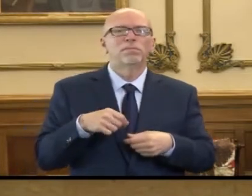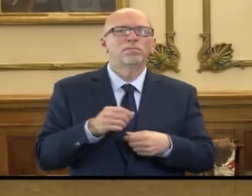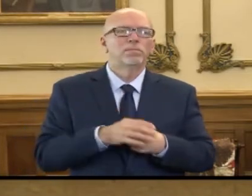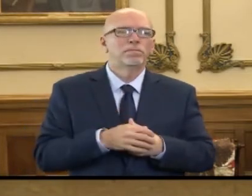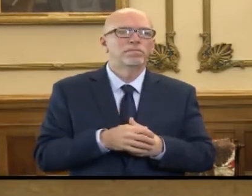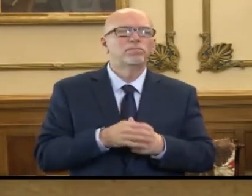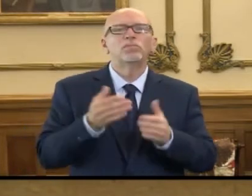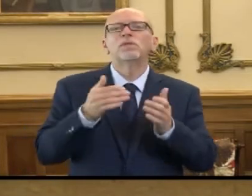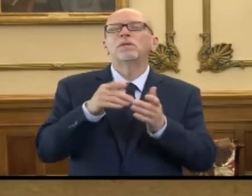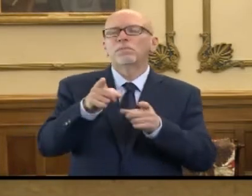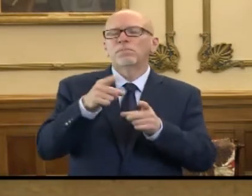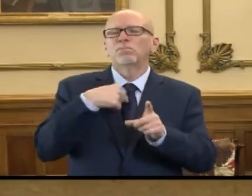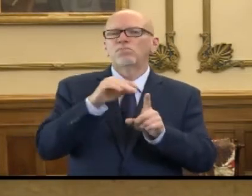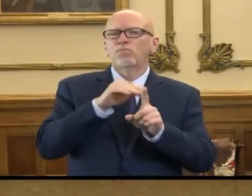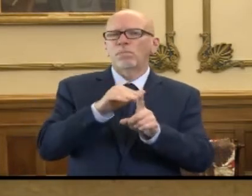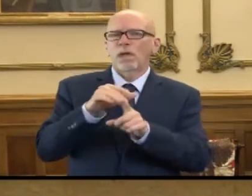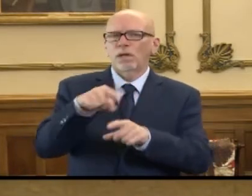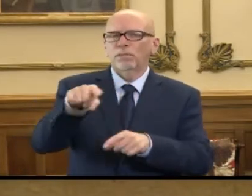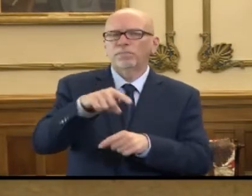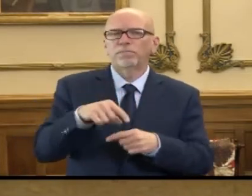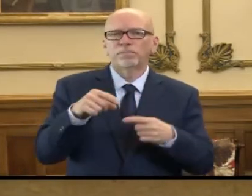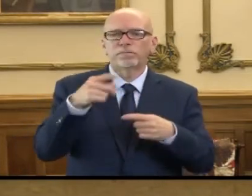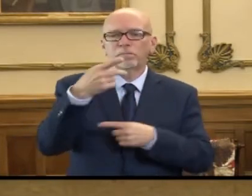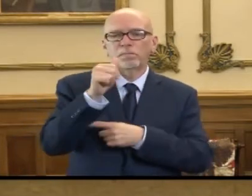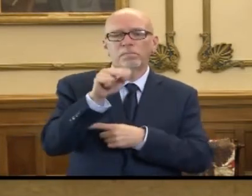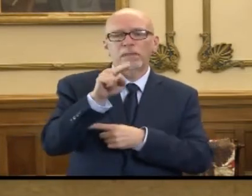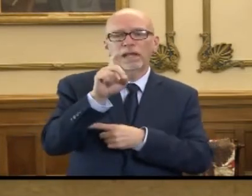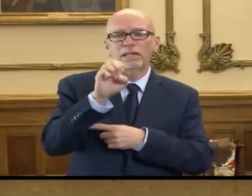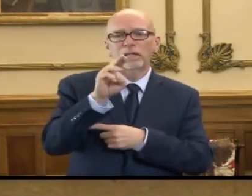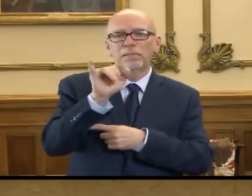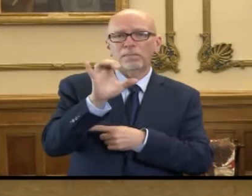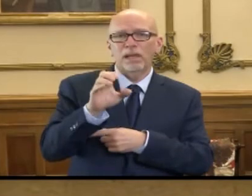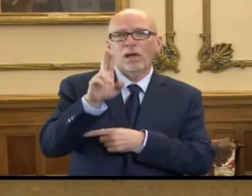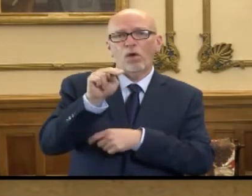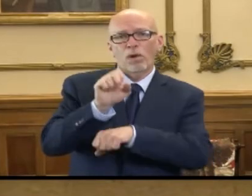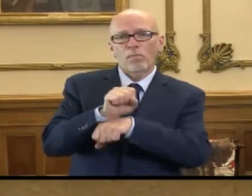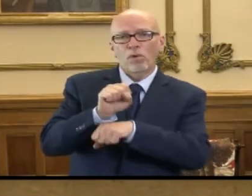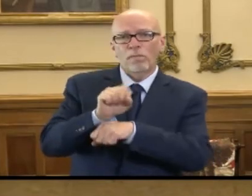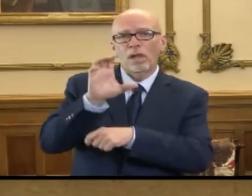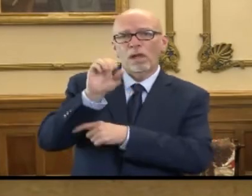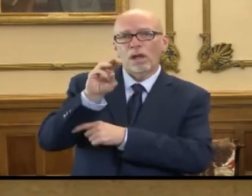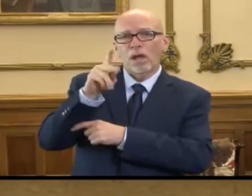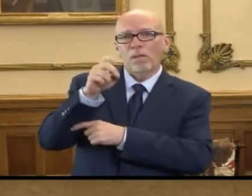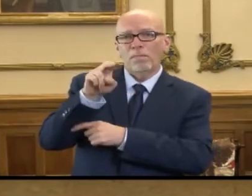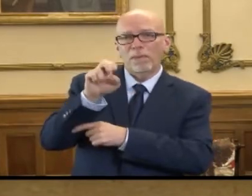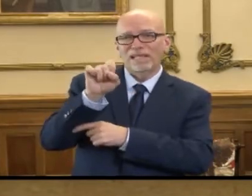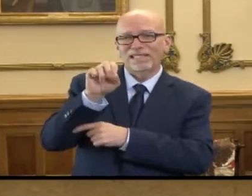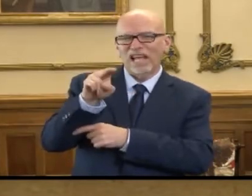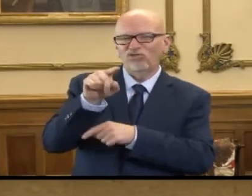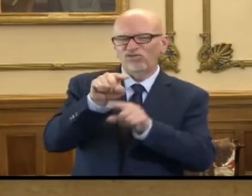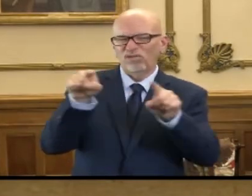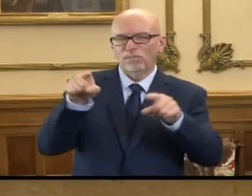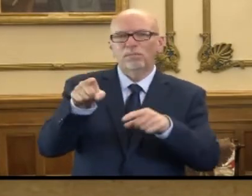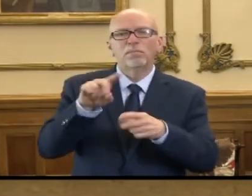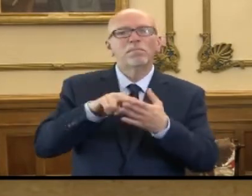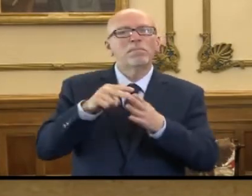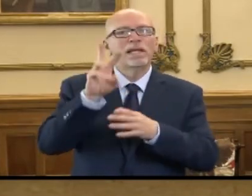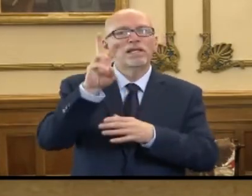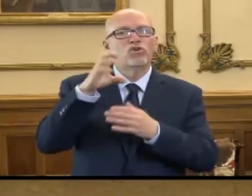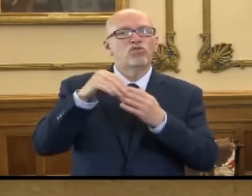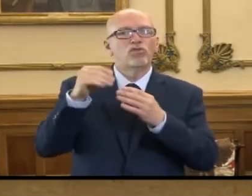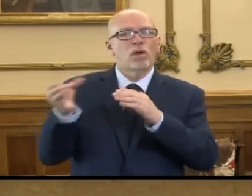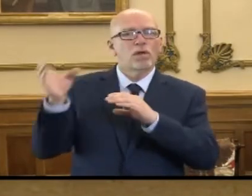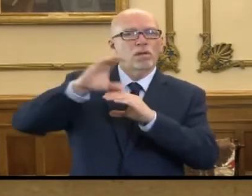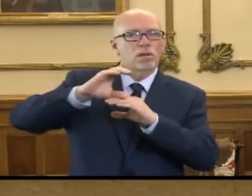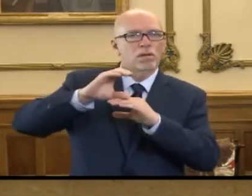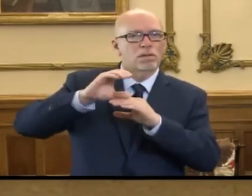So as a reminder, the pandemic unemployment compensation is an additional $600 weekly